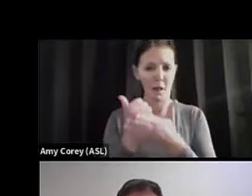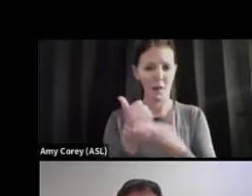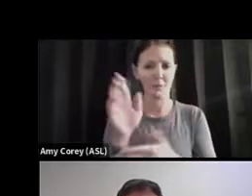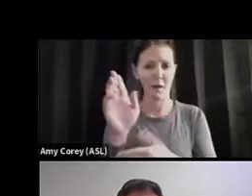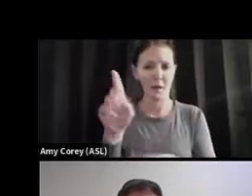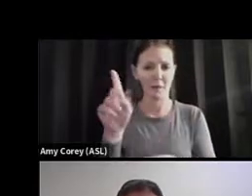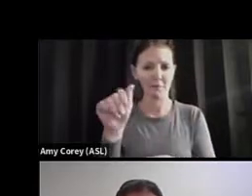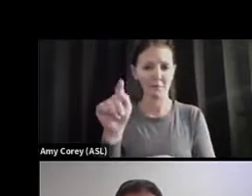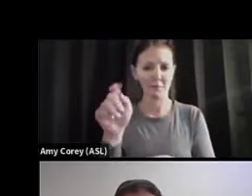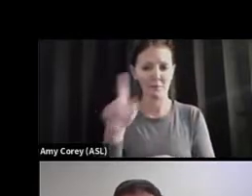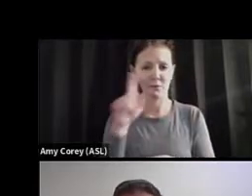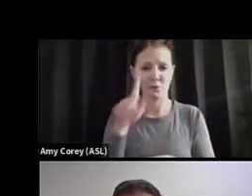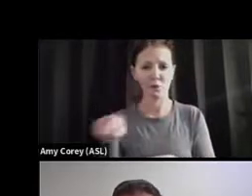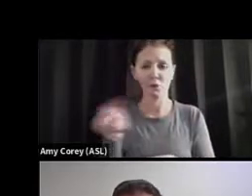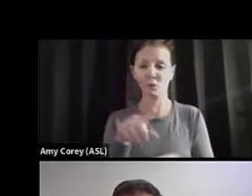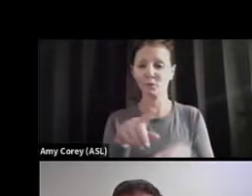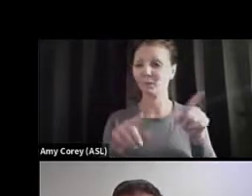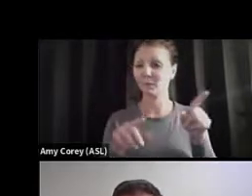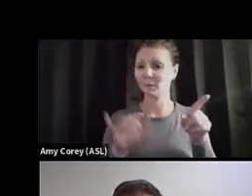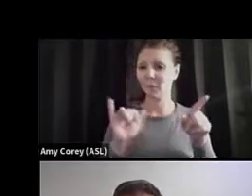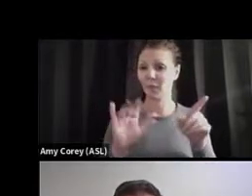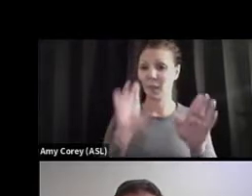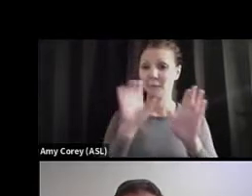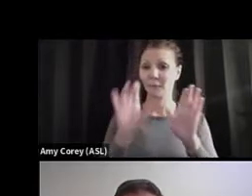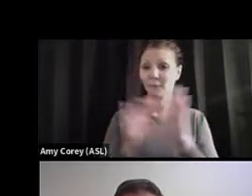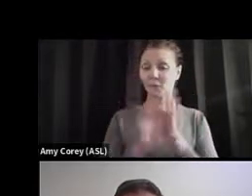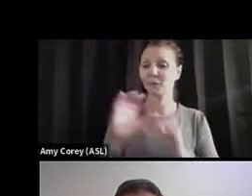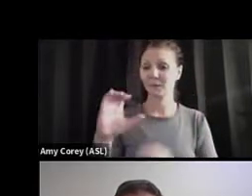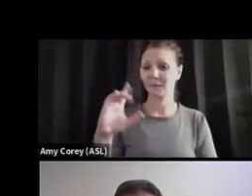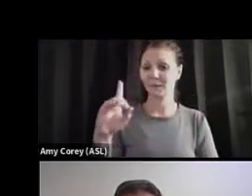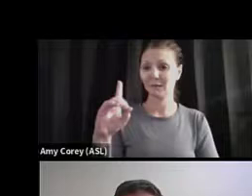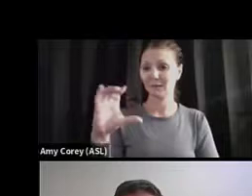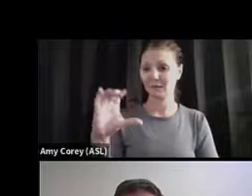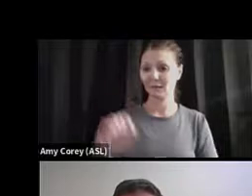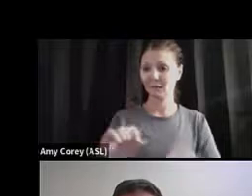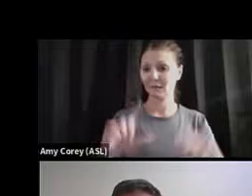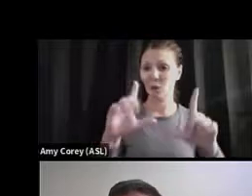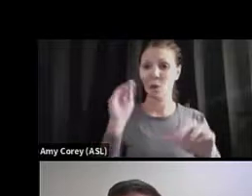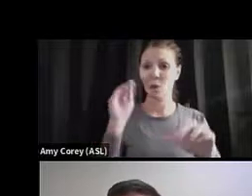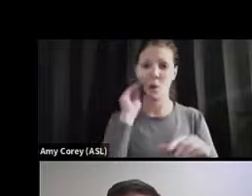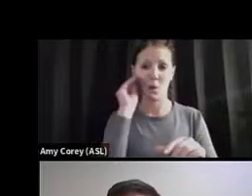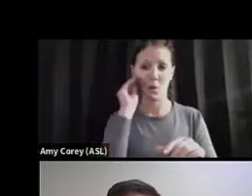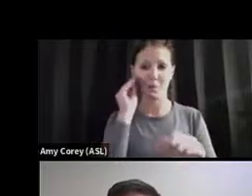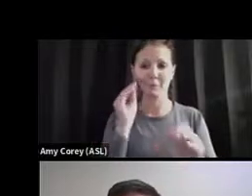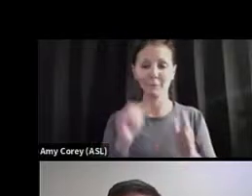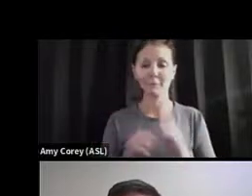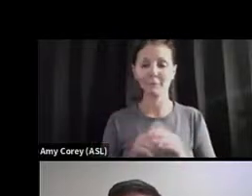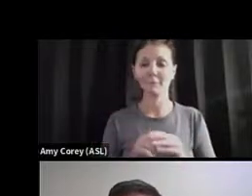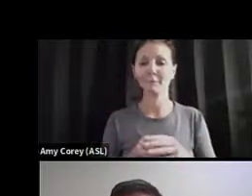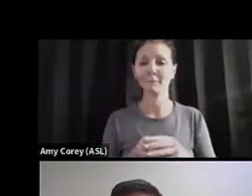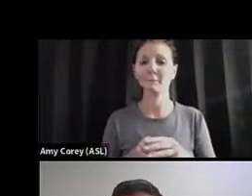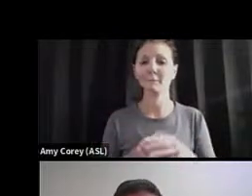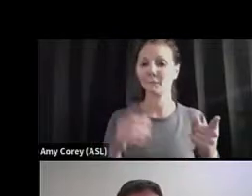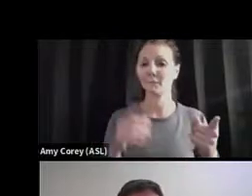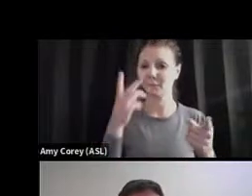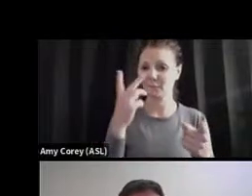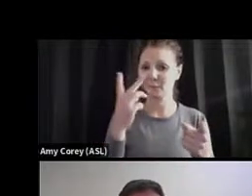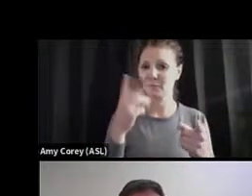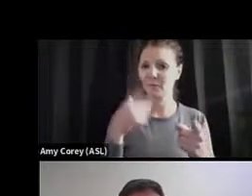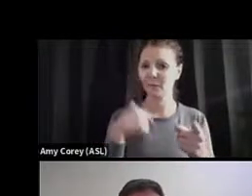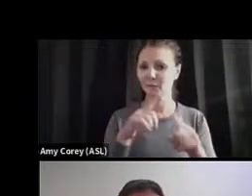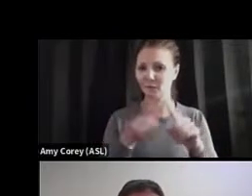of those now. So this is the CDC's landing page. You can see that there's different, different places for different folks